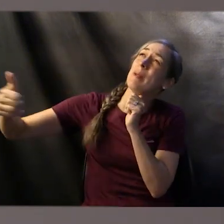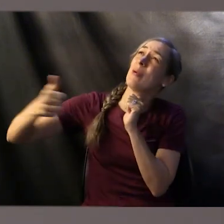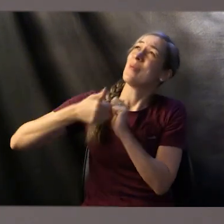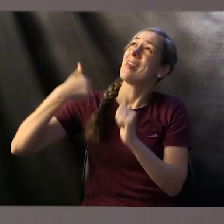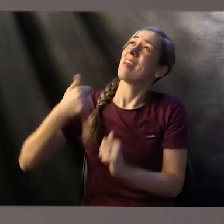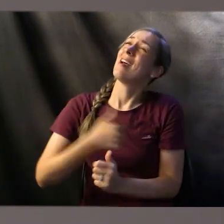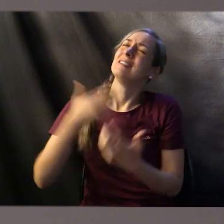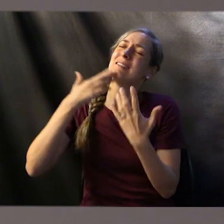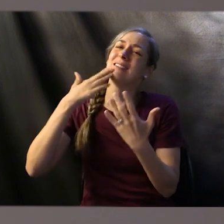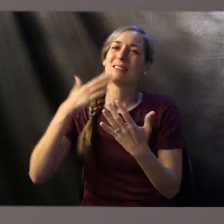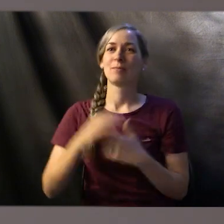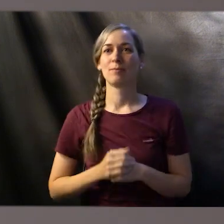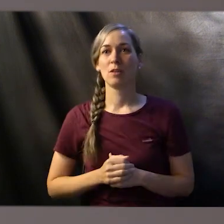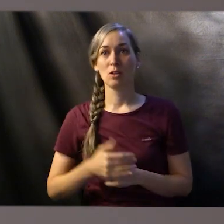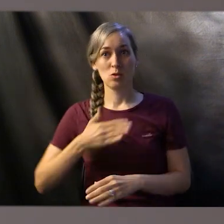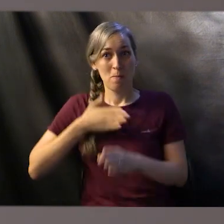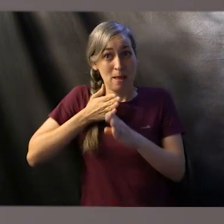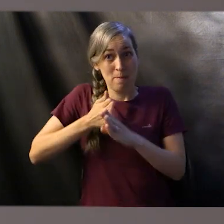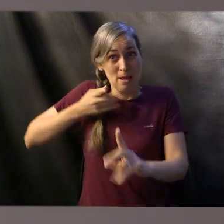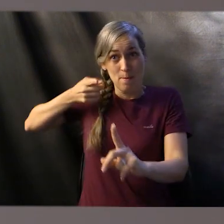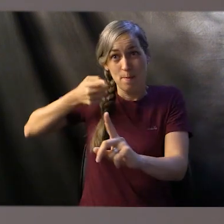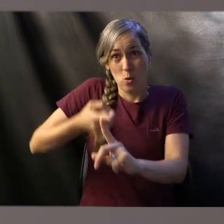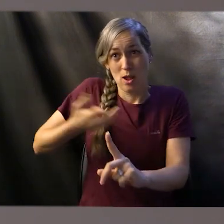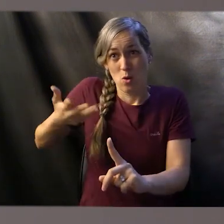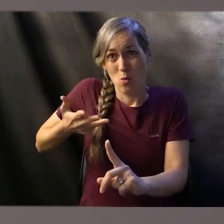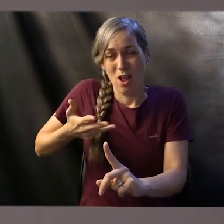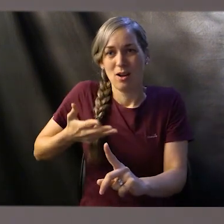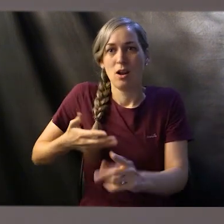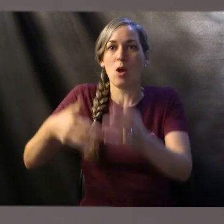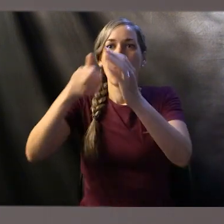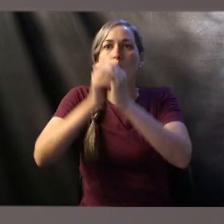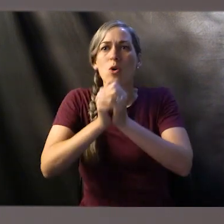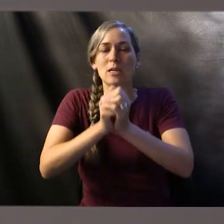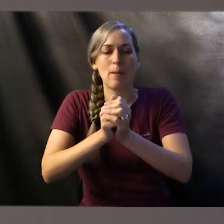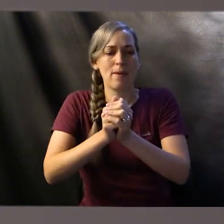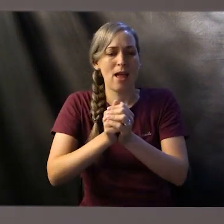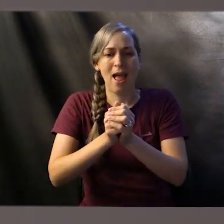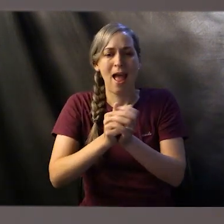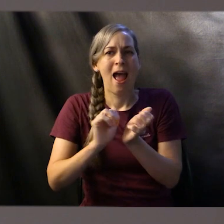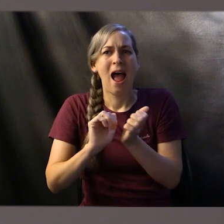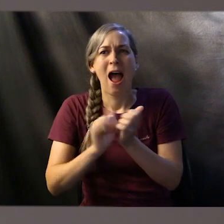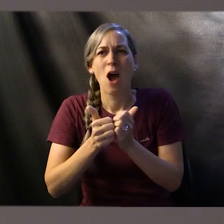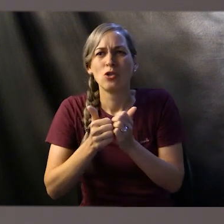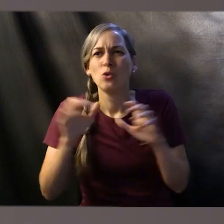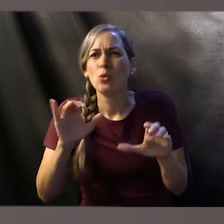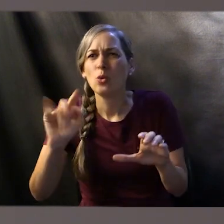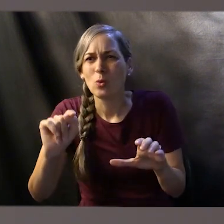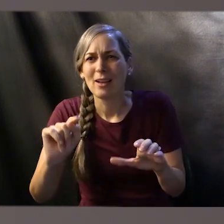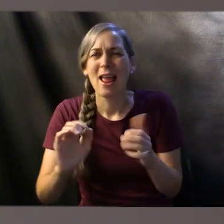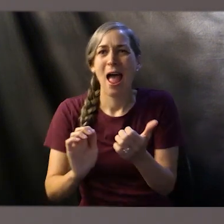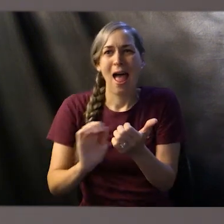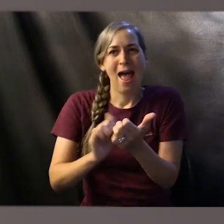Now this is the main thing that I want to get across in all that I am saying is the idea of worship and how it is conducted and how it is to be